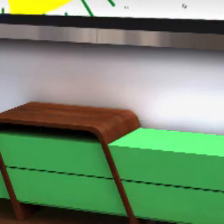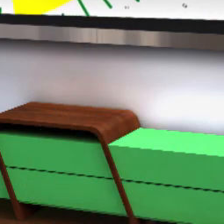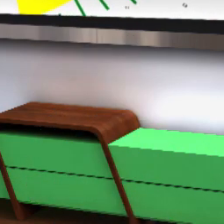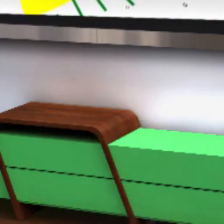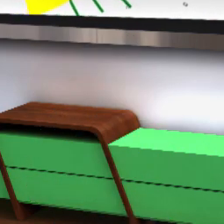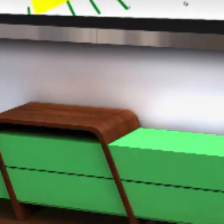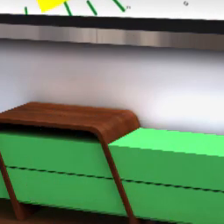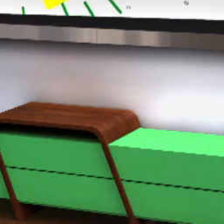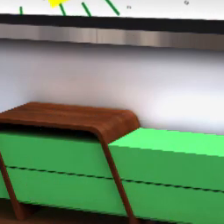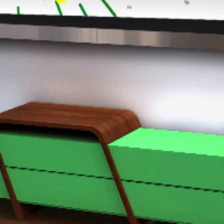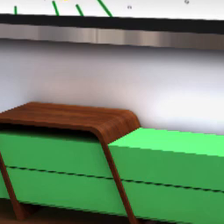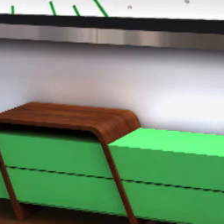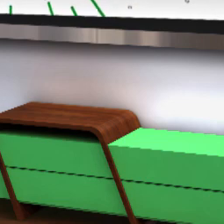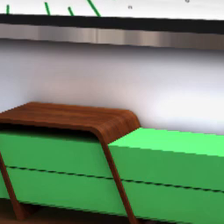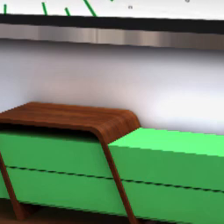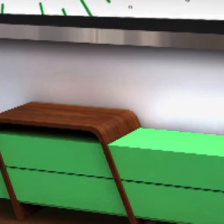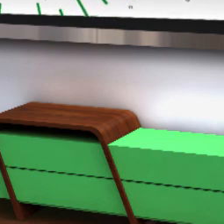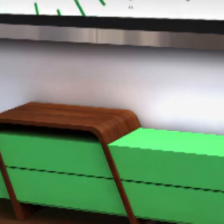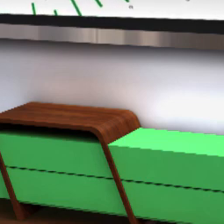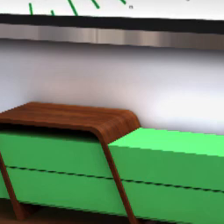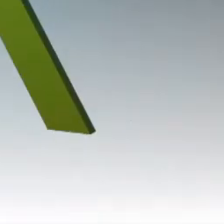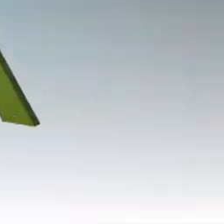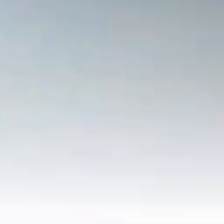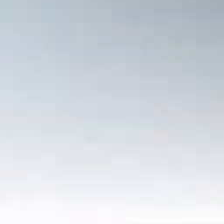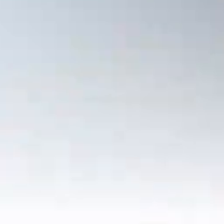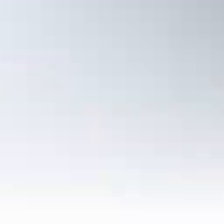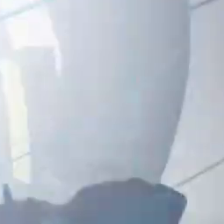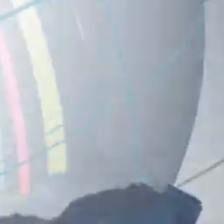we will be back until then stay safe bye